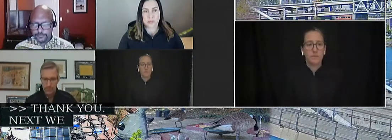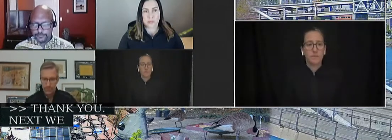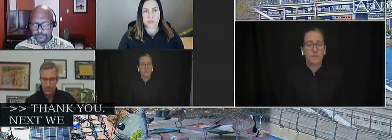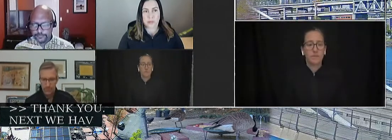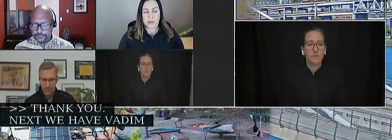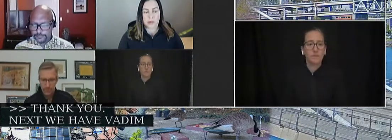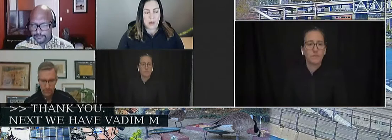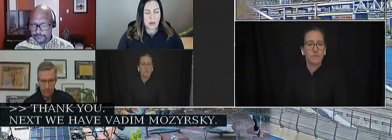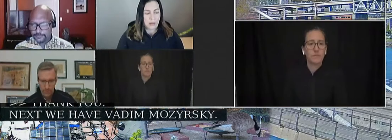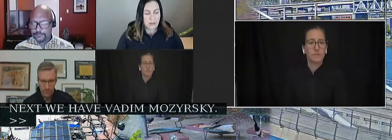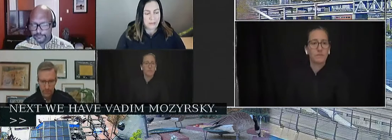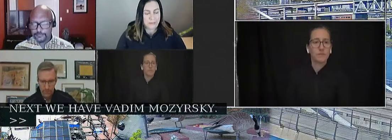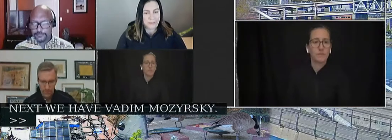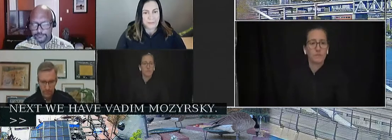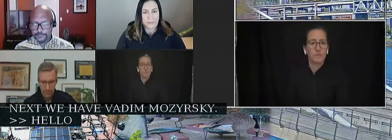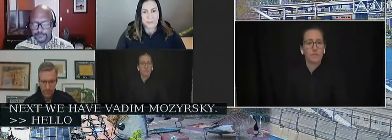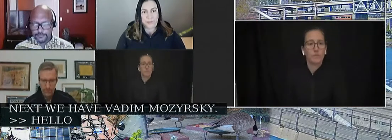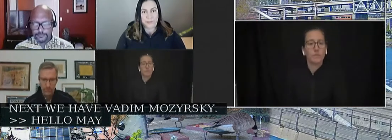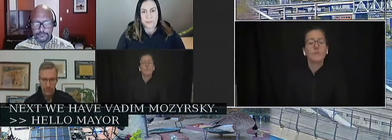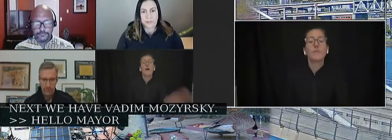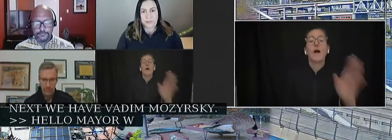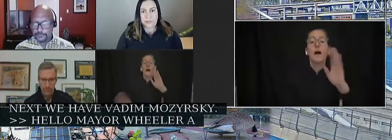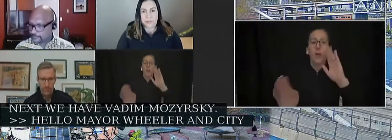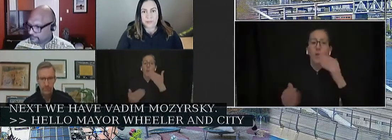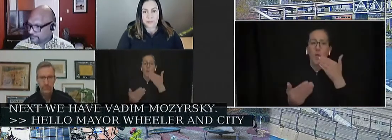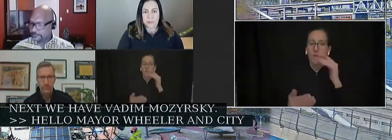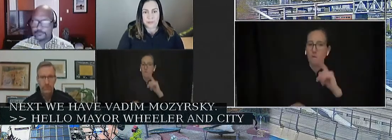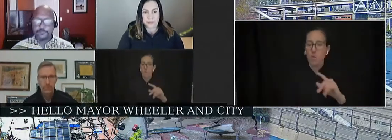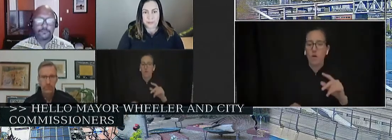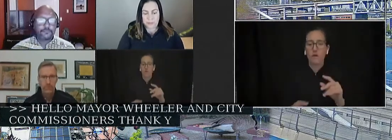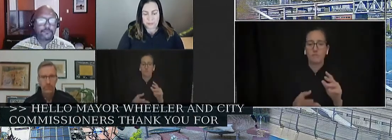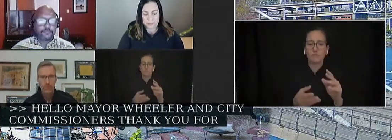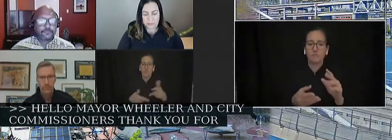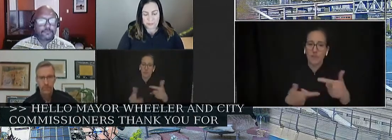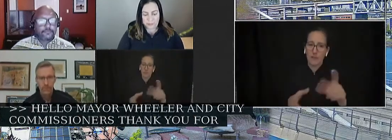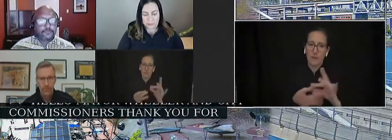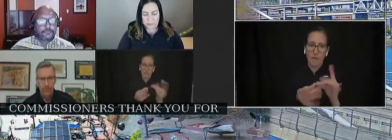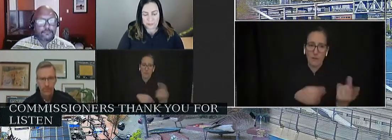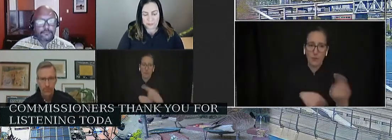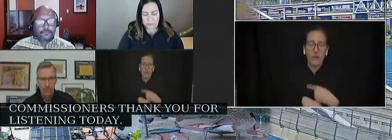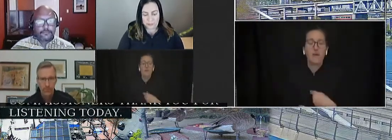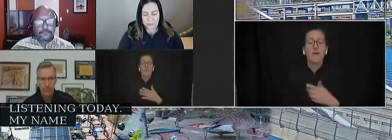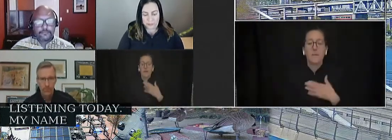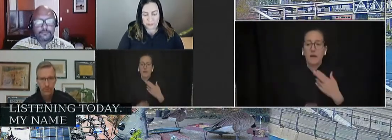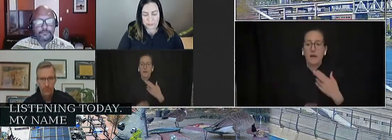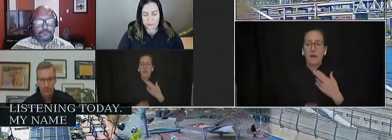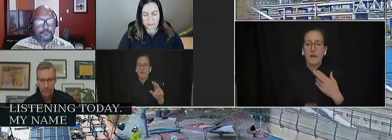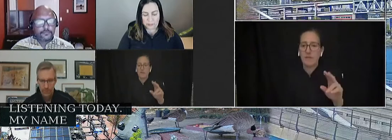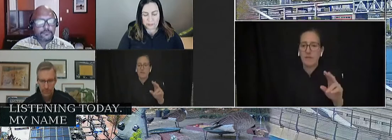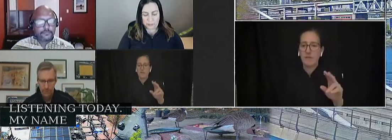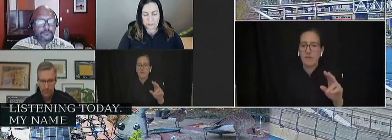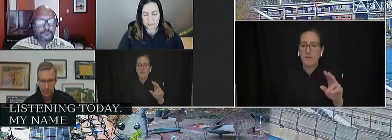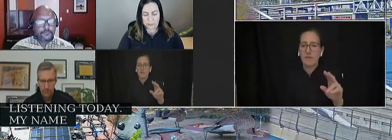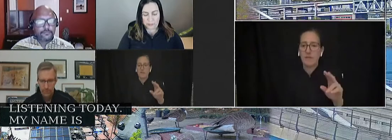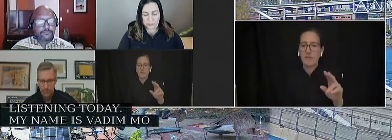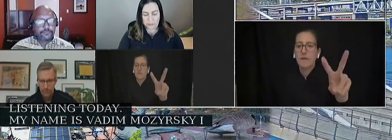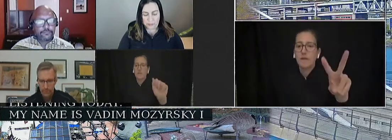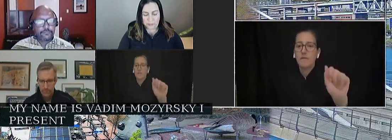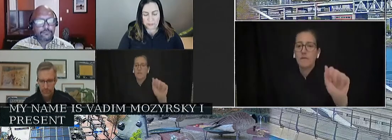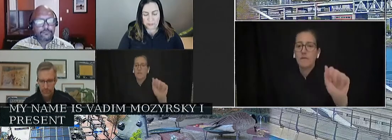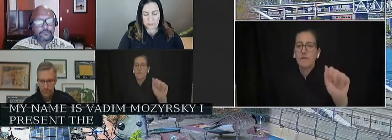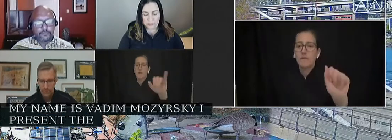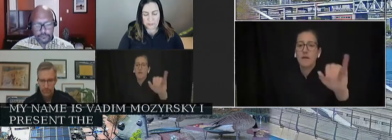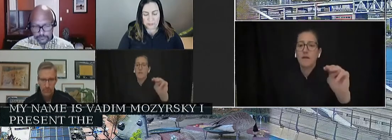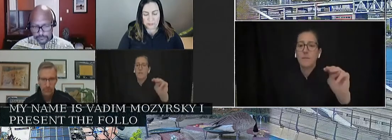Hello, Mayor Wheeler and city commissioners. Thank you for listening today. My name is Vadim Mazurski and I present the following testimony on behalf of the Public Safety Action